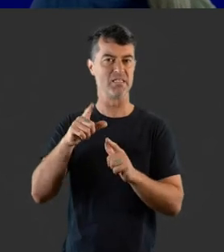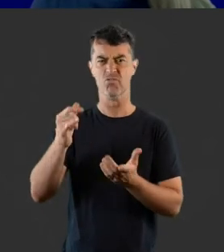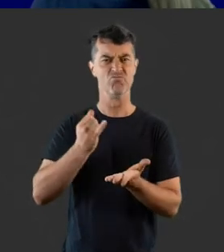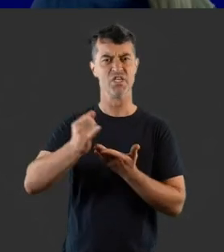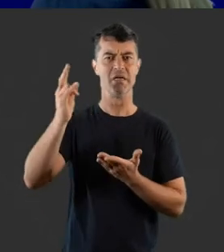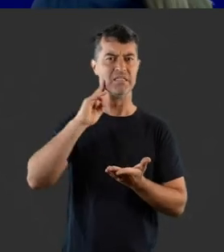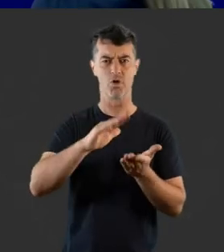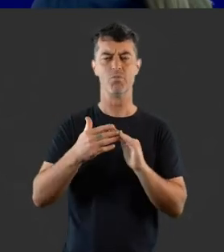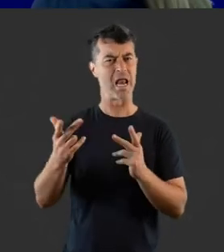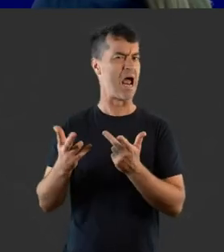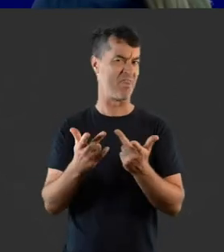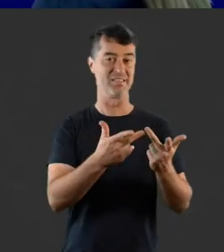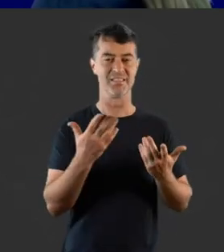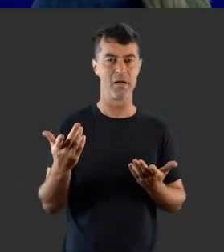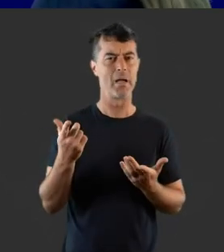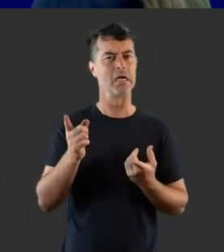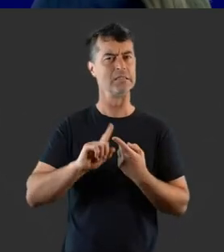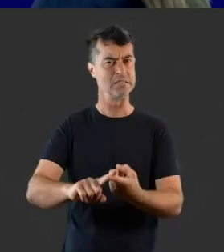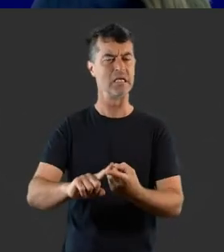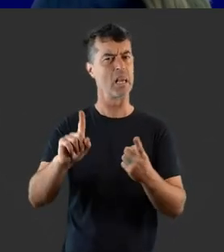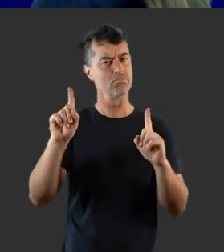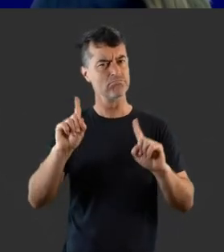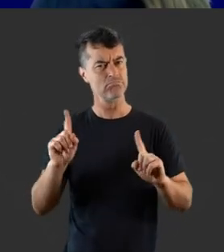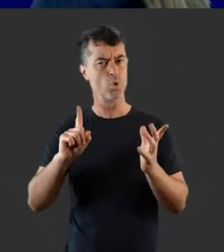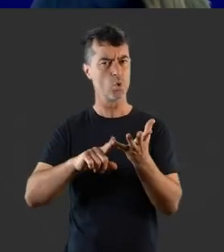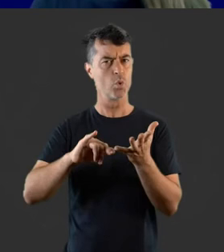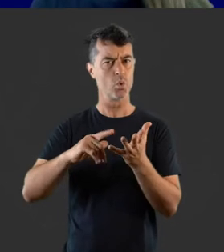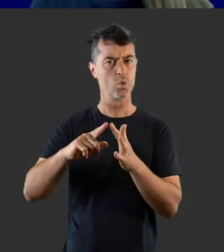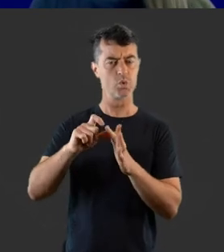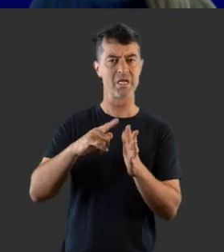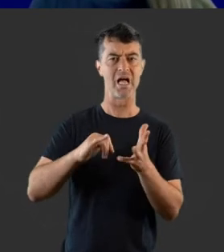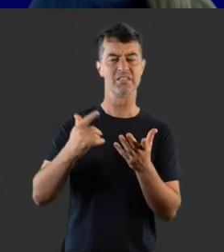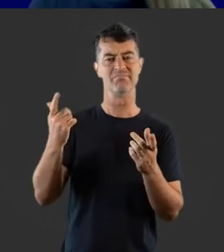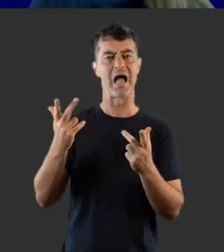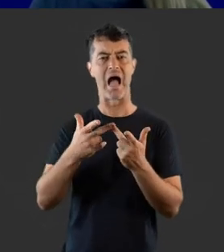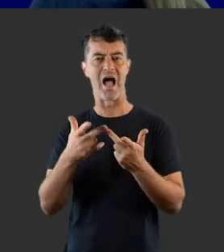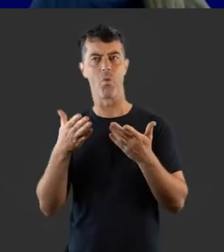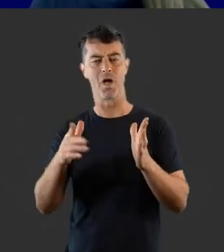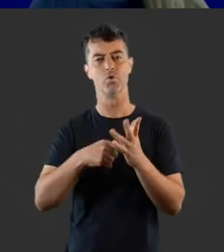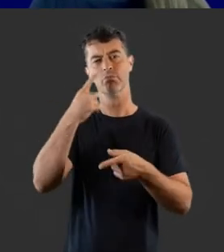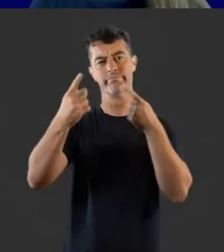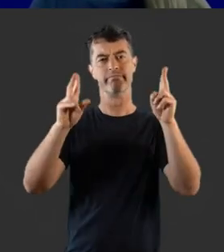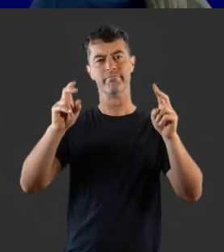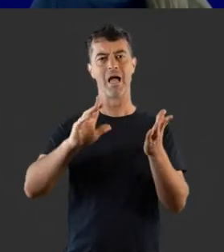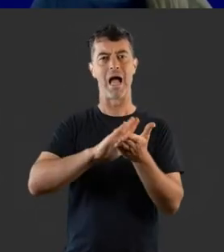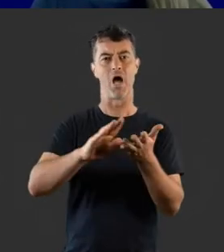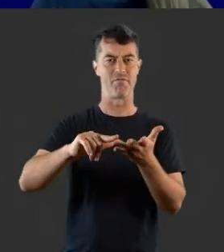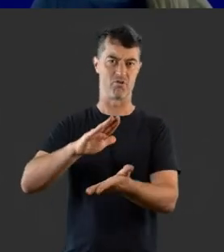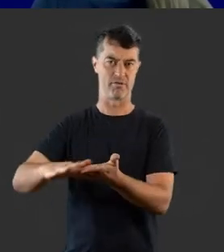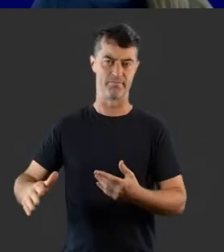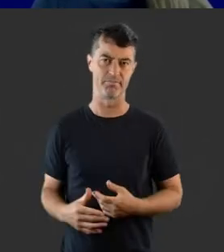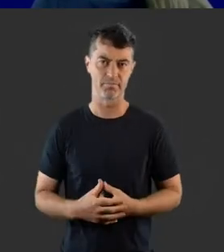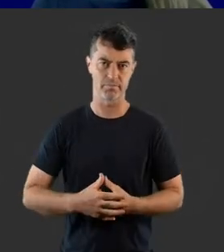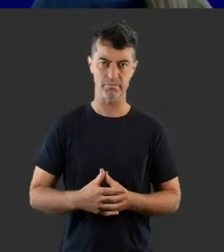community and many others. However, it's still, it's currently widely used as an alternative term for hard of hearing.